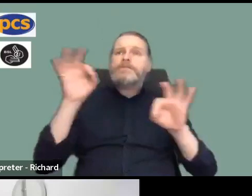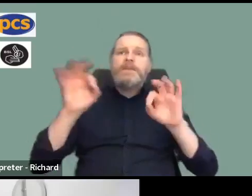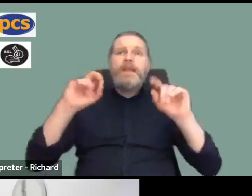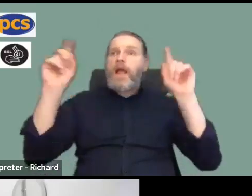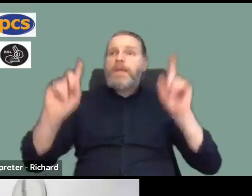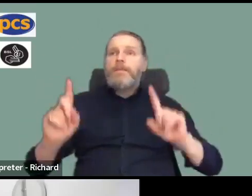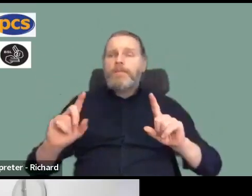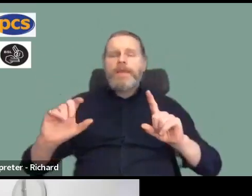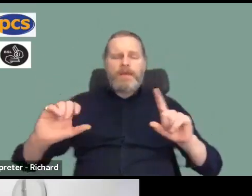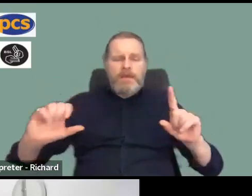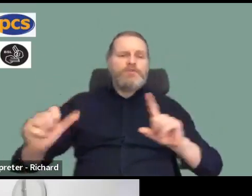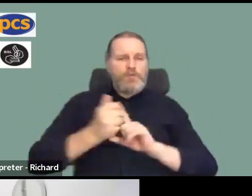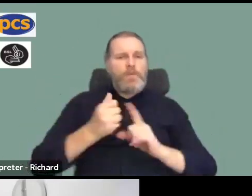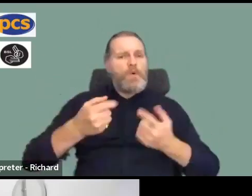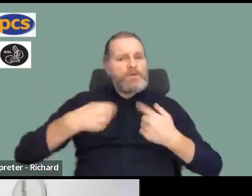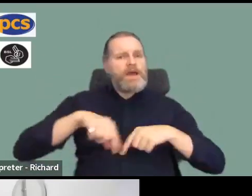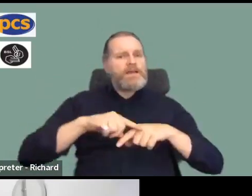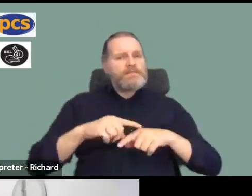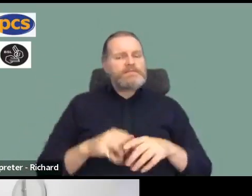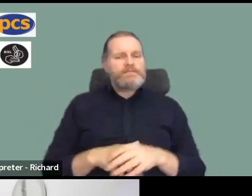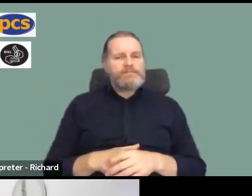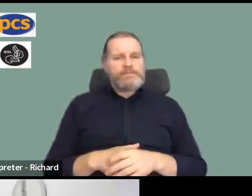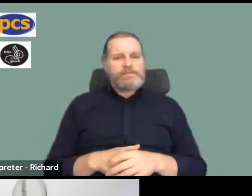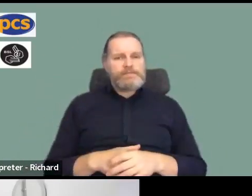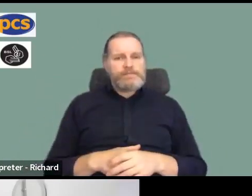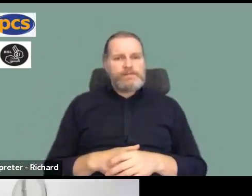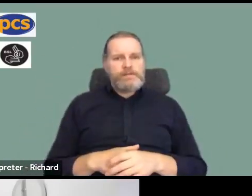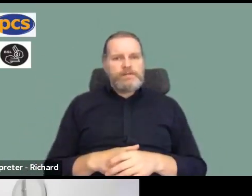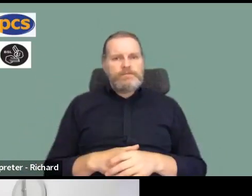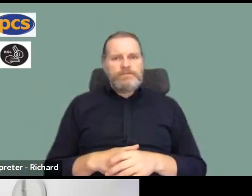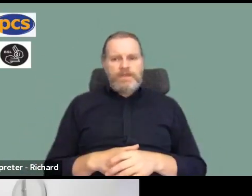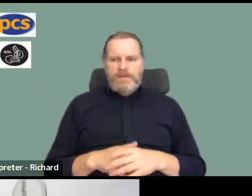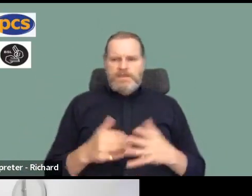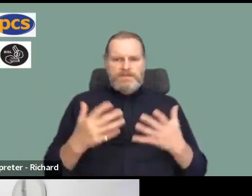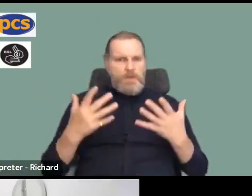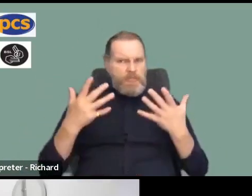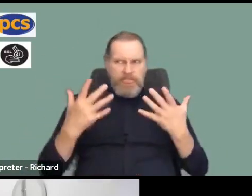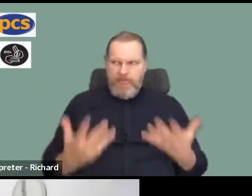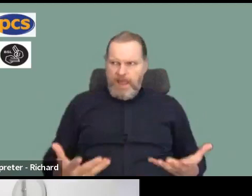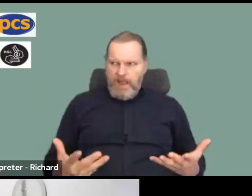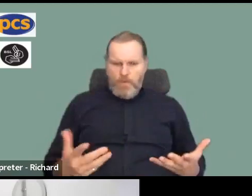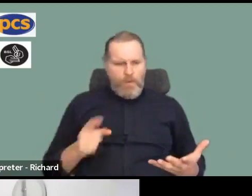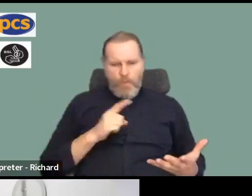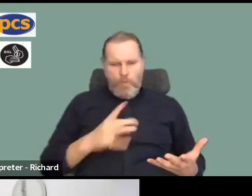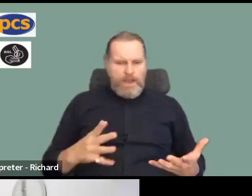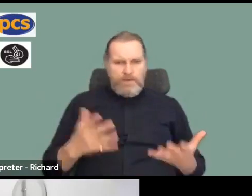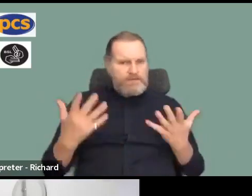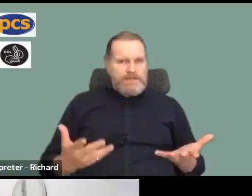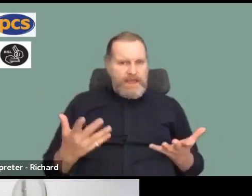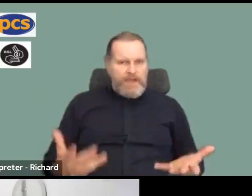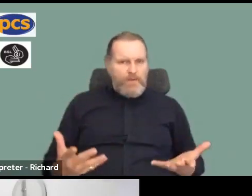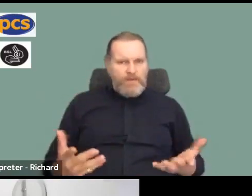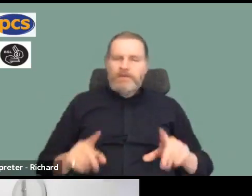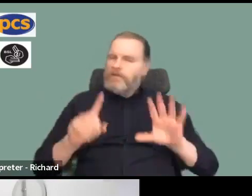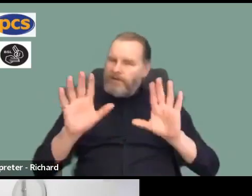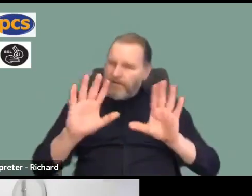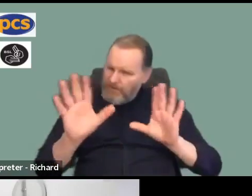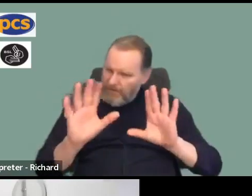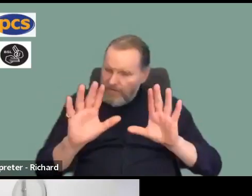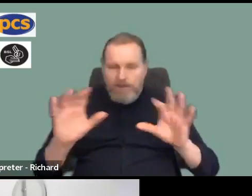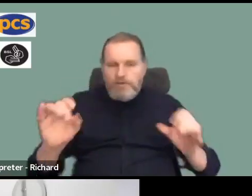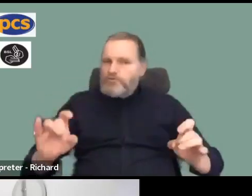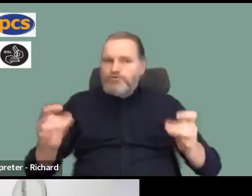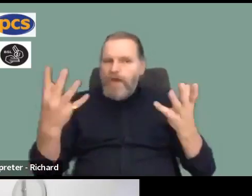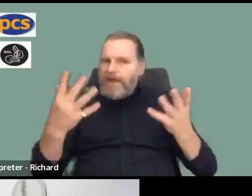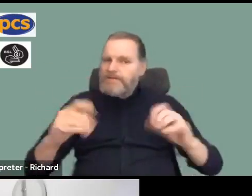personally convinced that we will get it. Just to answer, Michael, why not now everyone else is doing it? Well, firstly, to be clear, everyone else isn't doing it. Most of the unions in